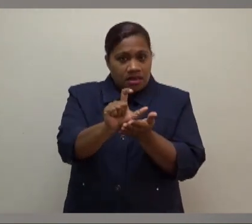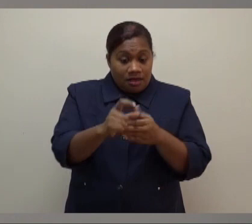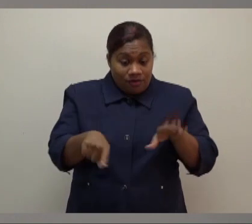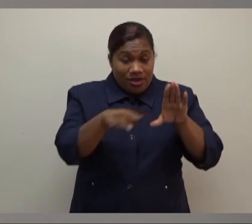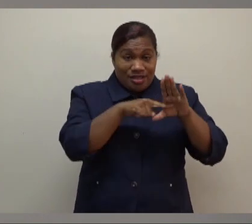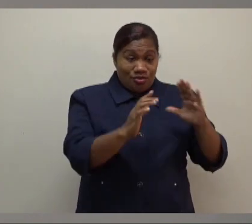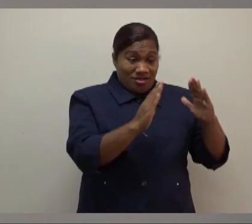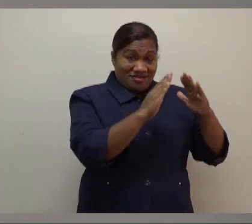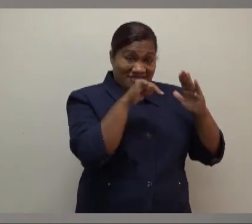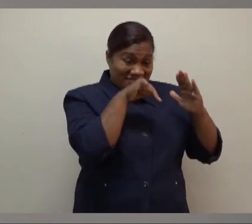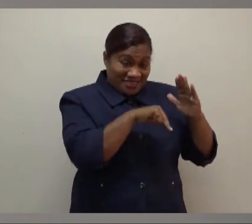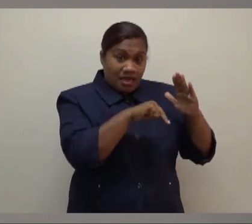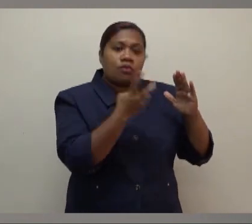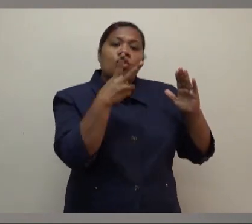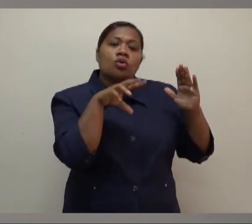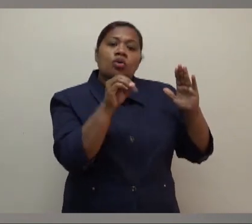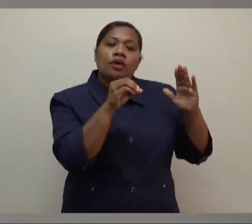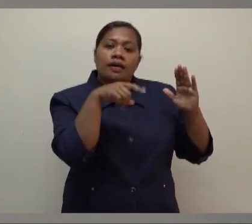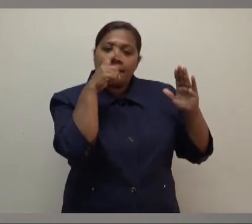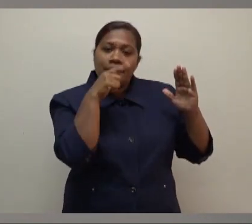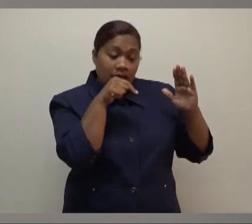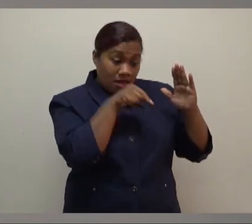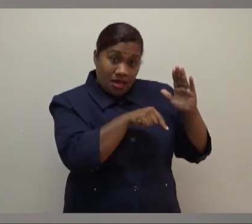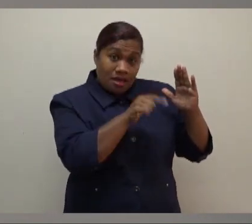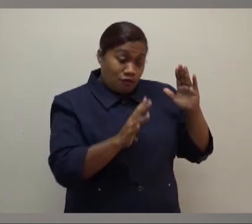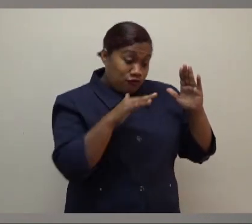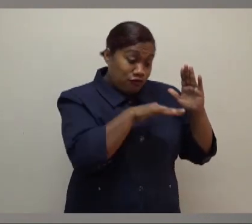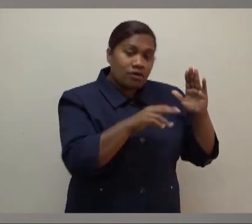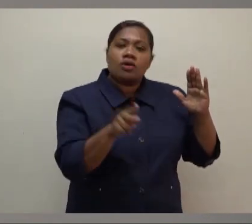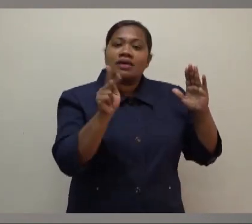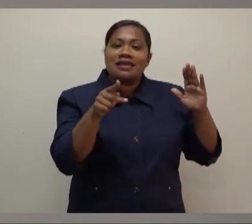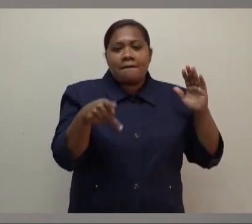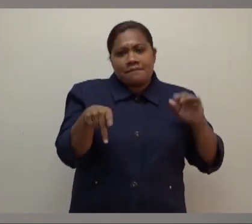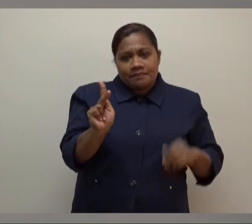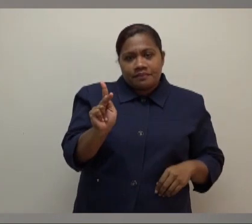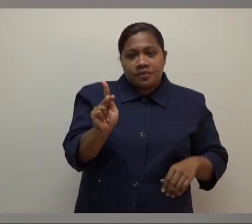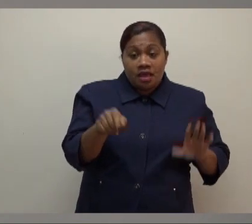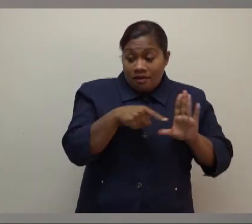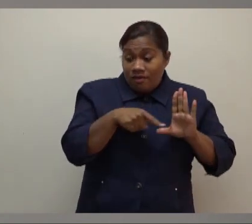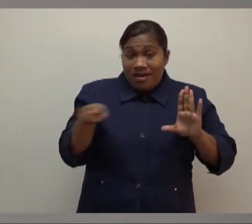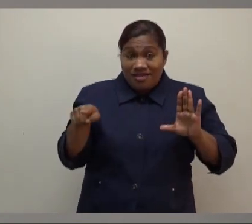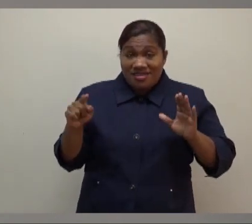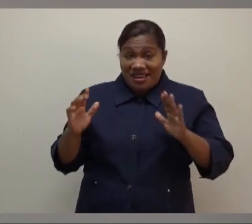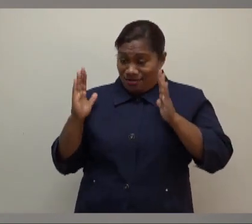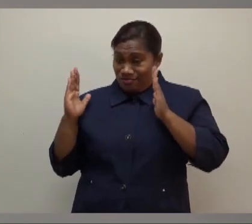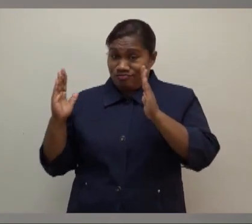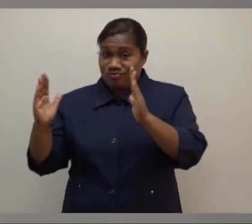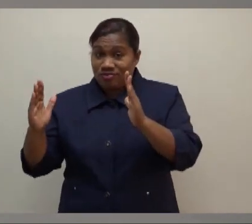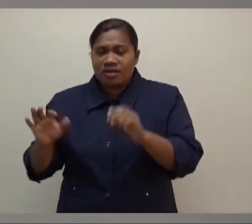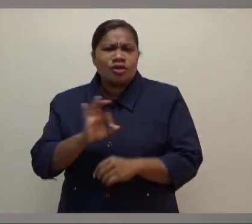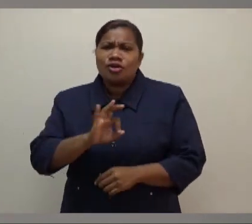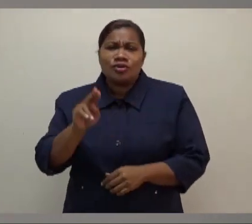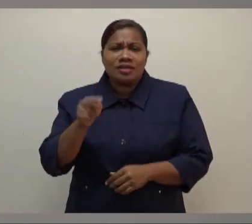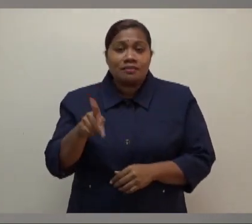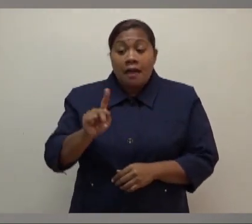four walls, with more than 20 people, need a permit. Outdoor events do not need a permit, but the organizers must enforce COVID